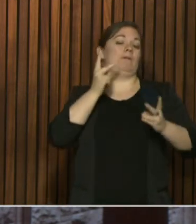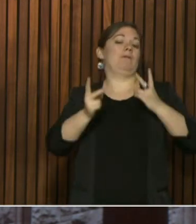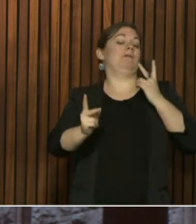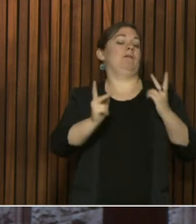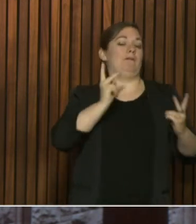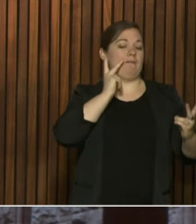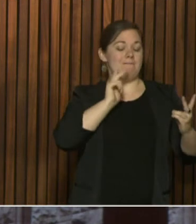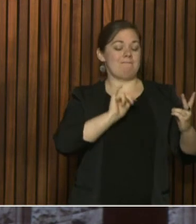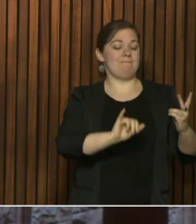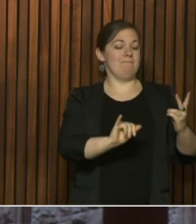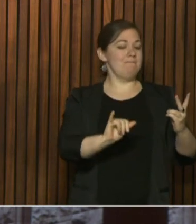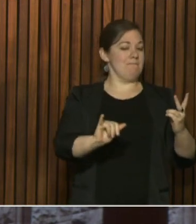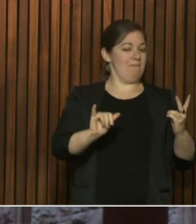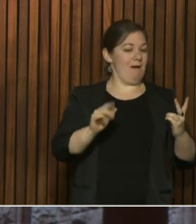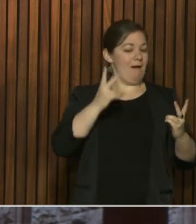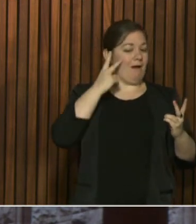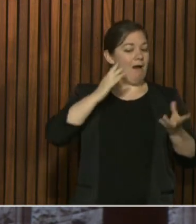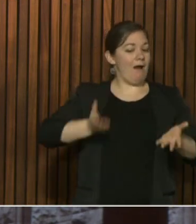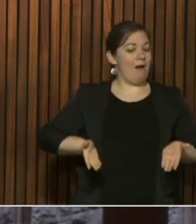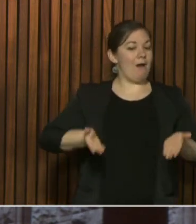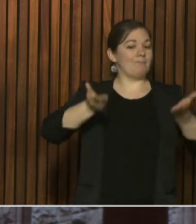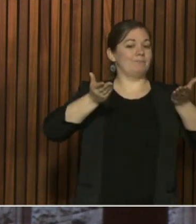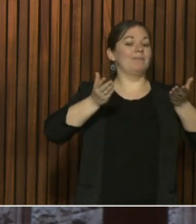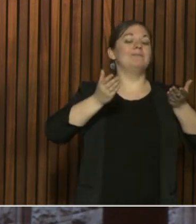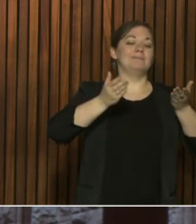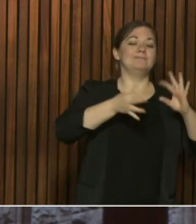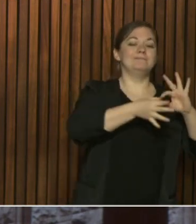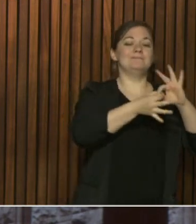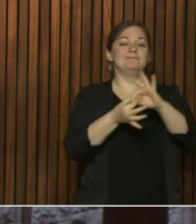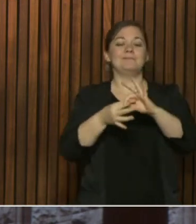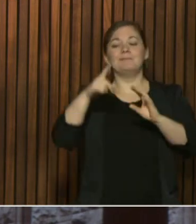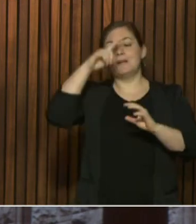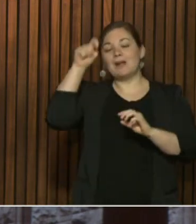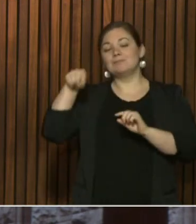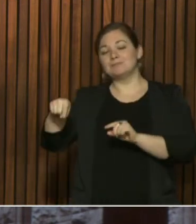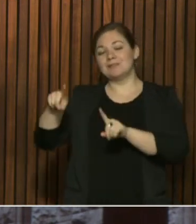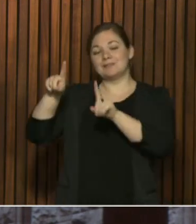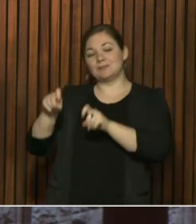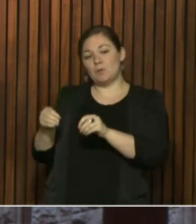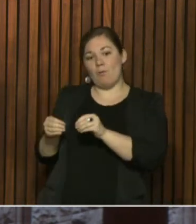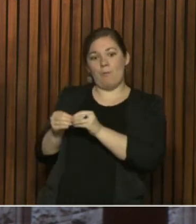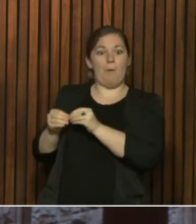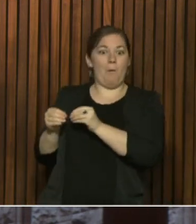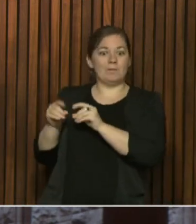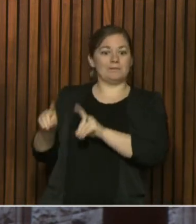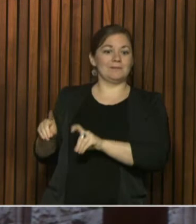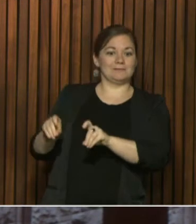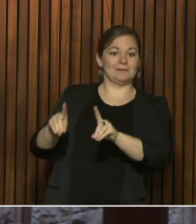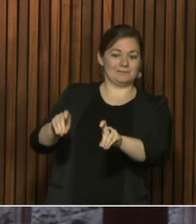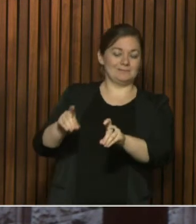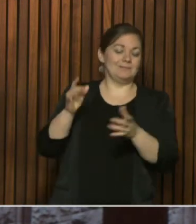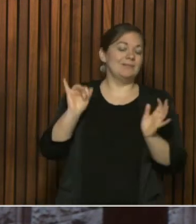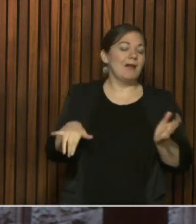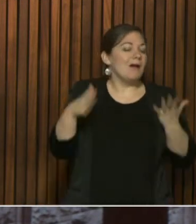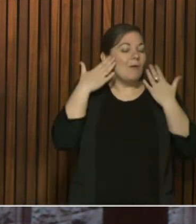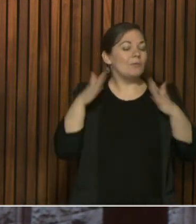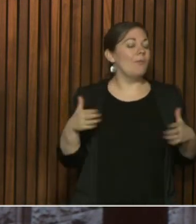which is good. So we're going to have to be able to segment that and answer your question on the wider basis. Have we